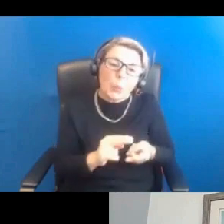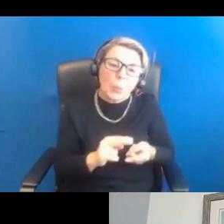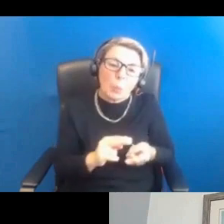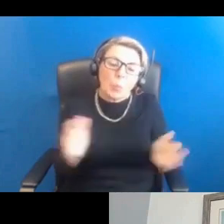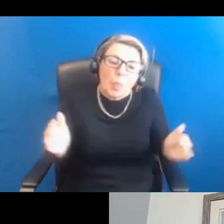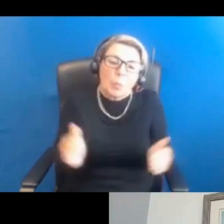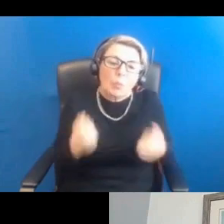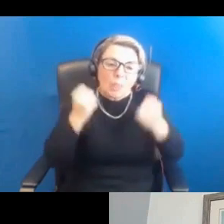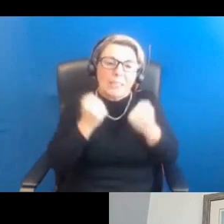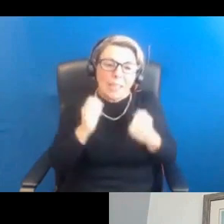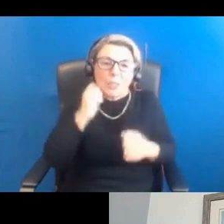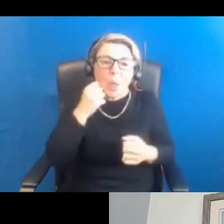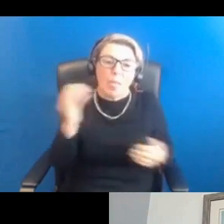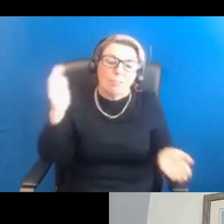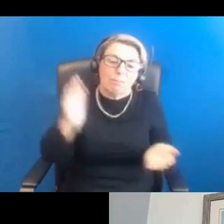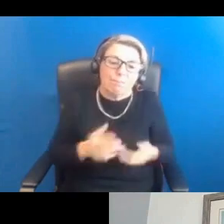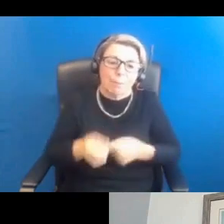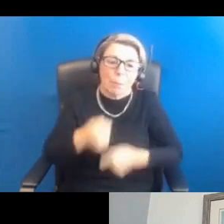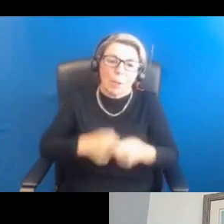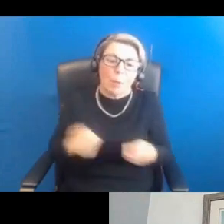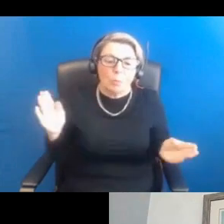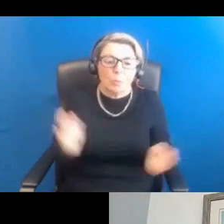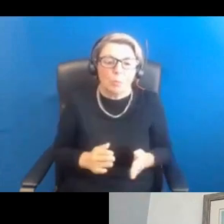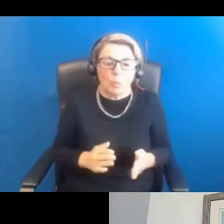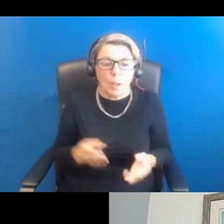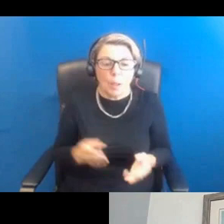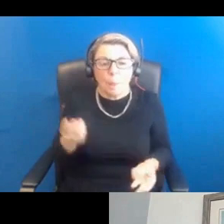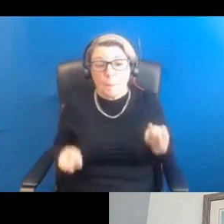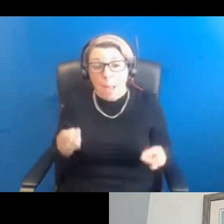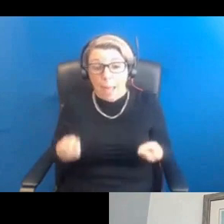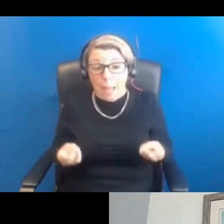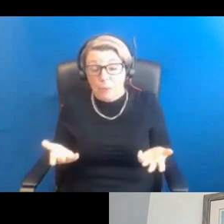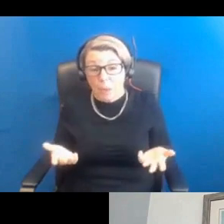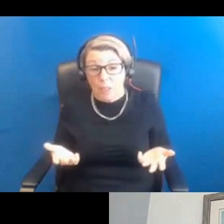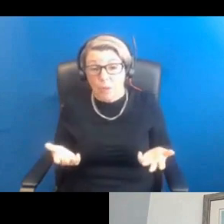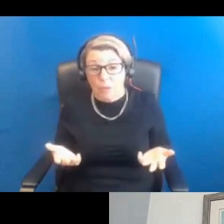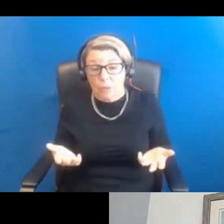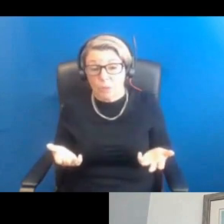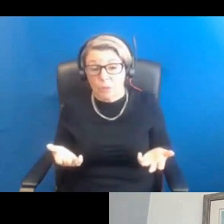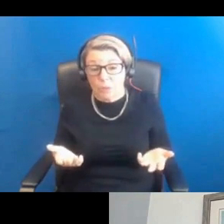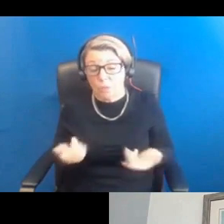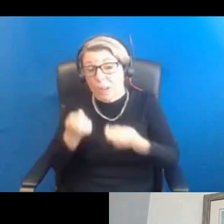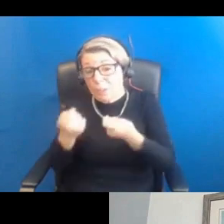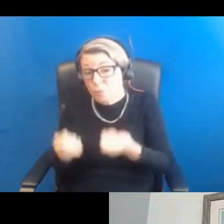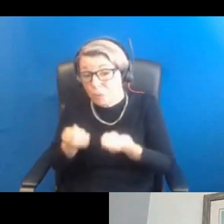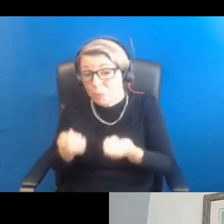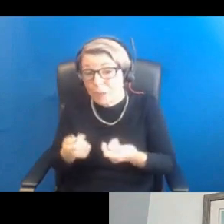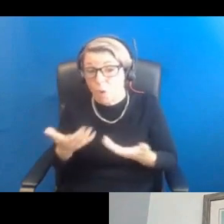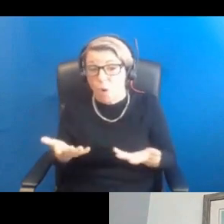you know, the balance of weight loss as a factor in improvement versus treatment or other